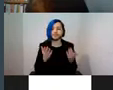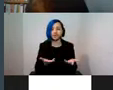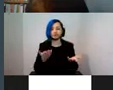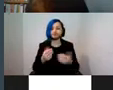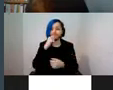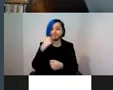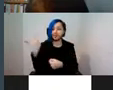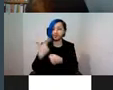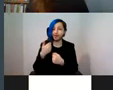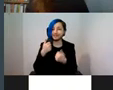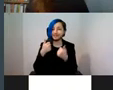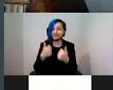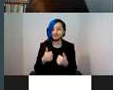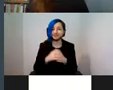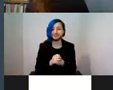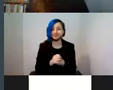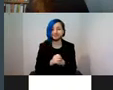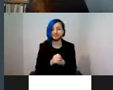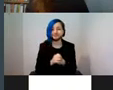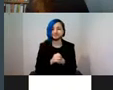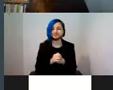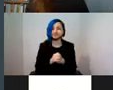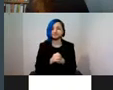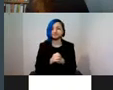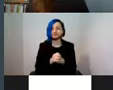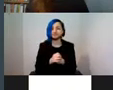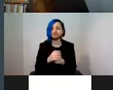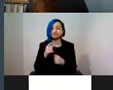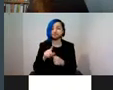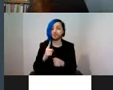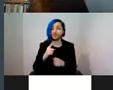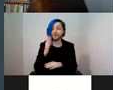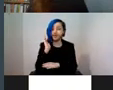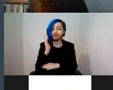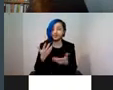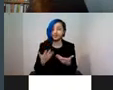then we can switch over, and he will be our first speaker of the day.